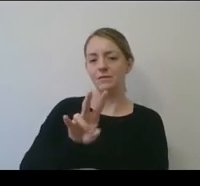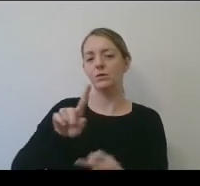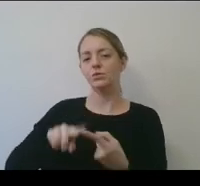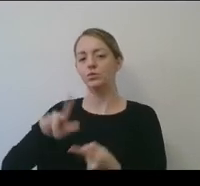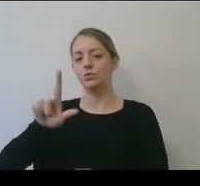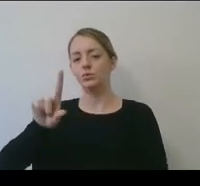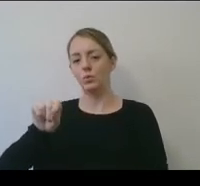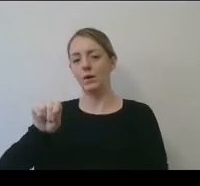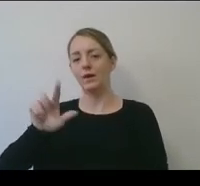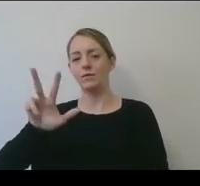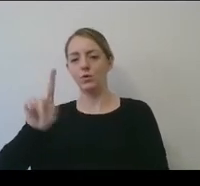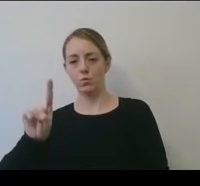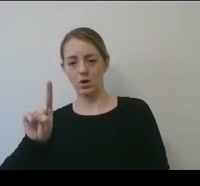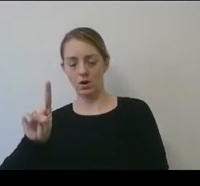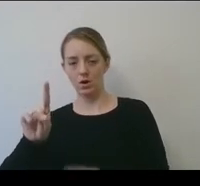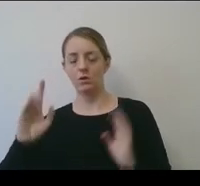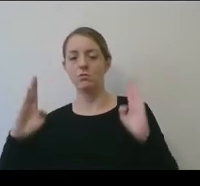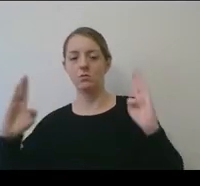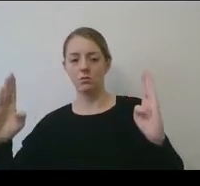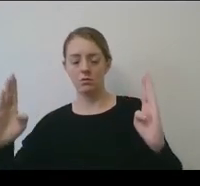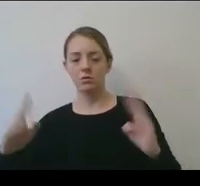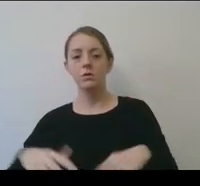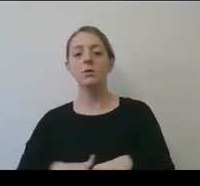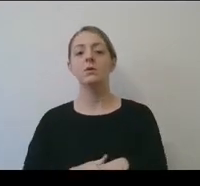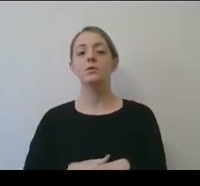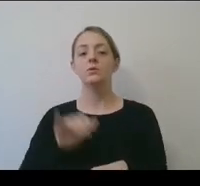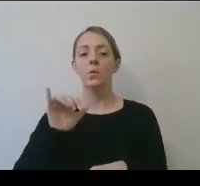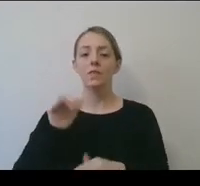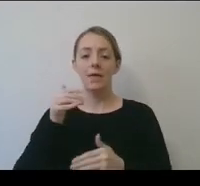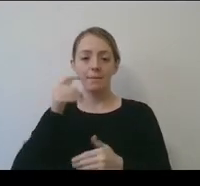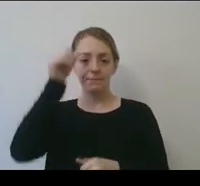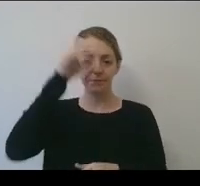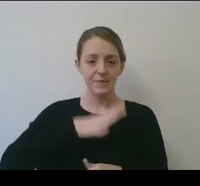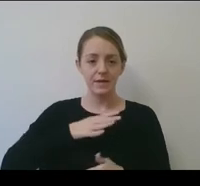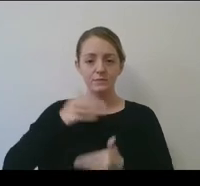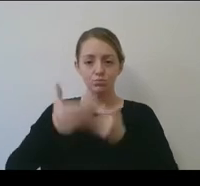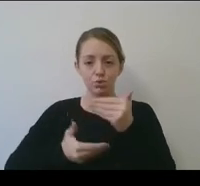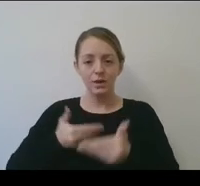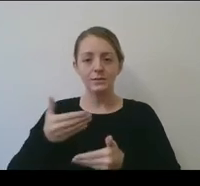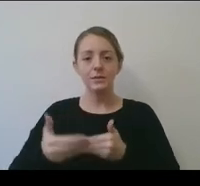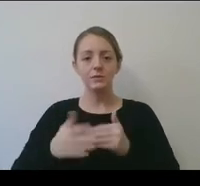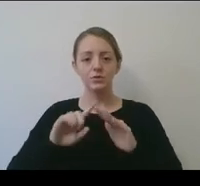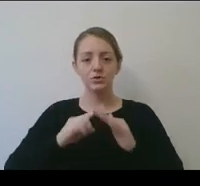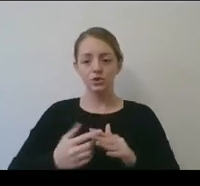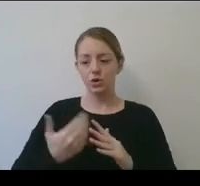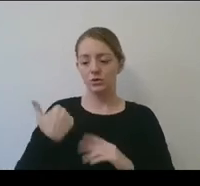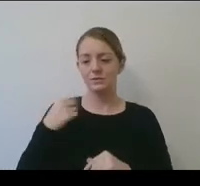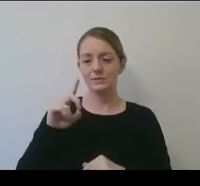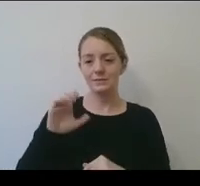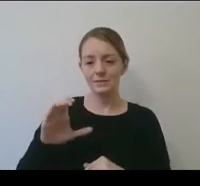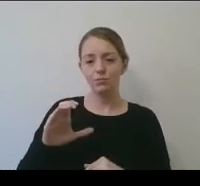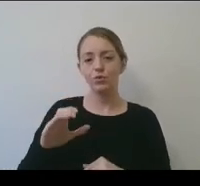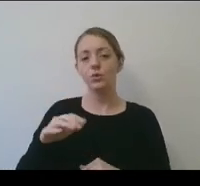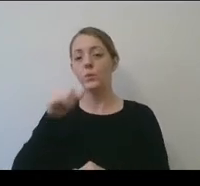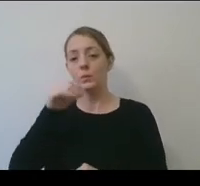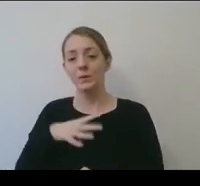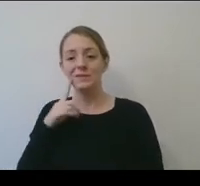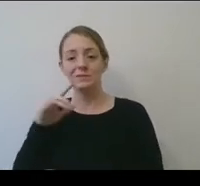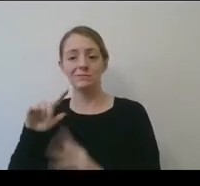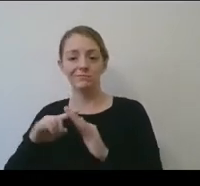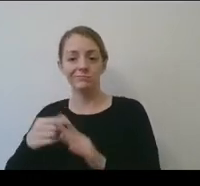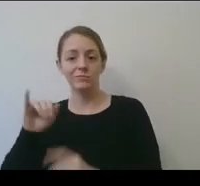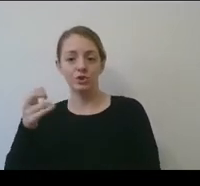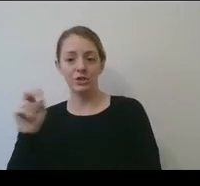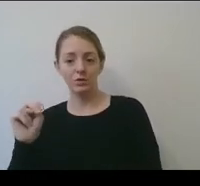Fours. The men's process launched in December. The women's in this month of January. They've been coordinated